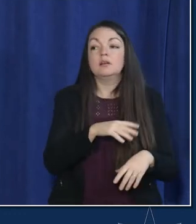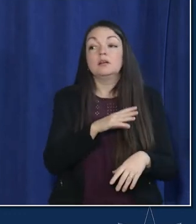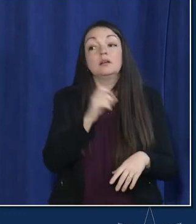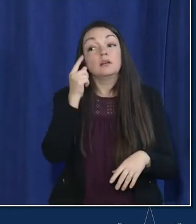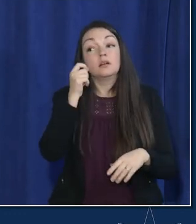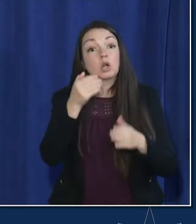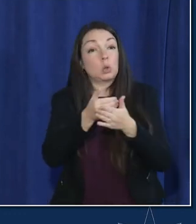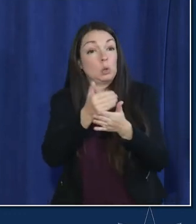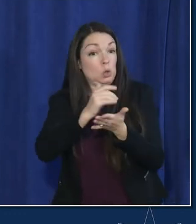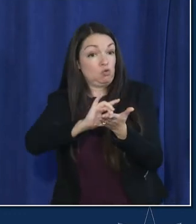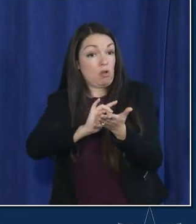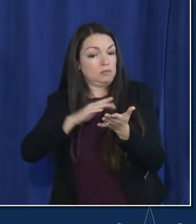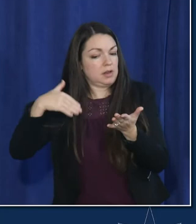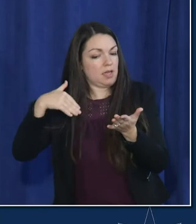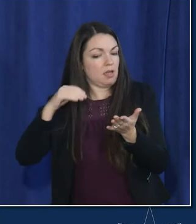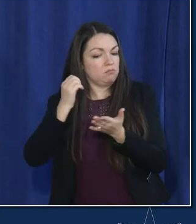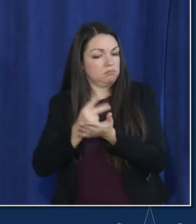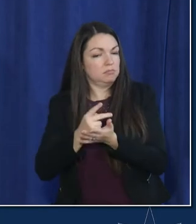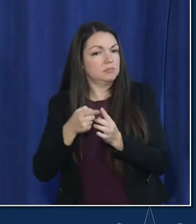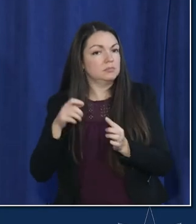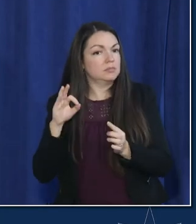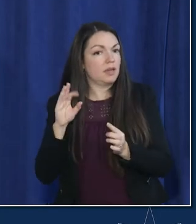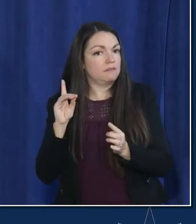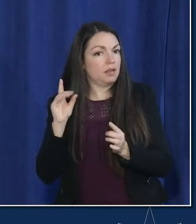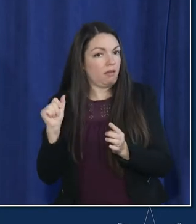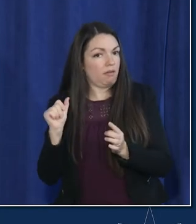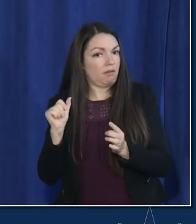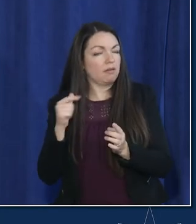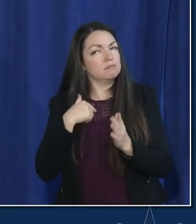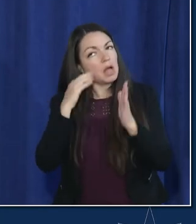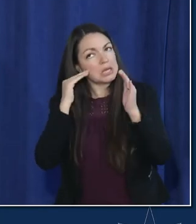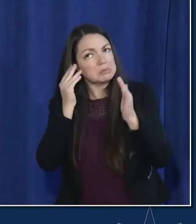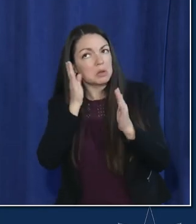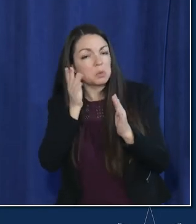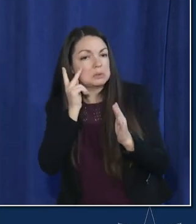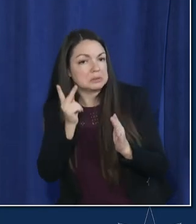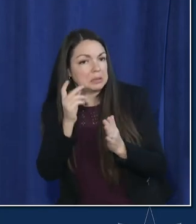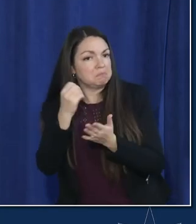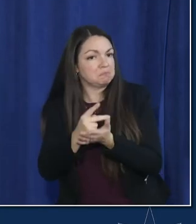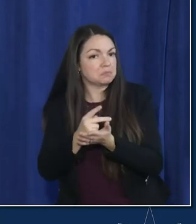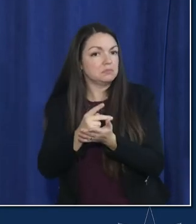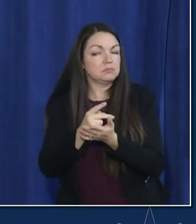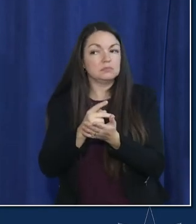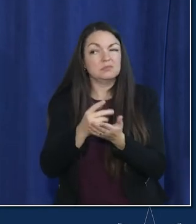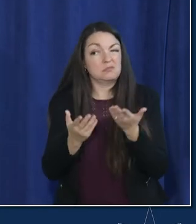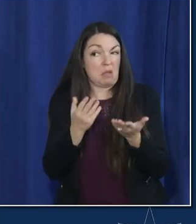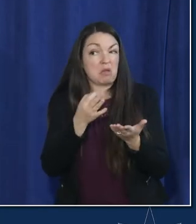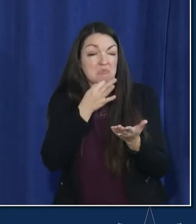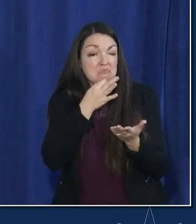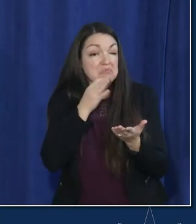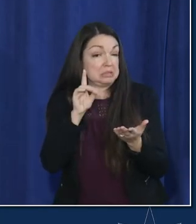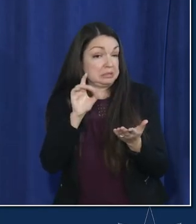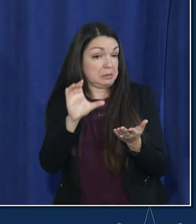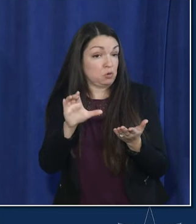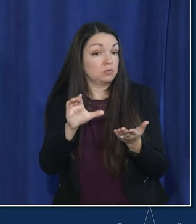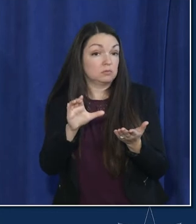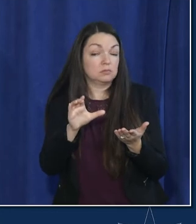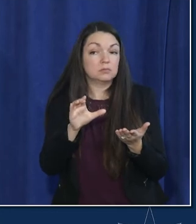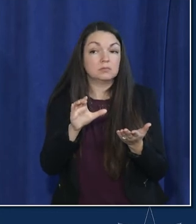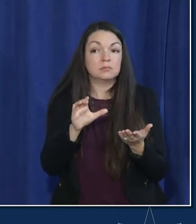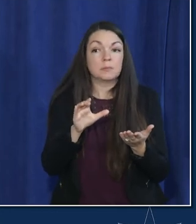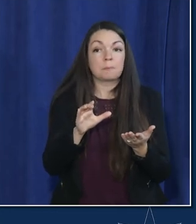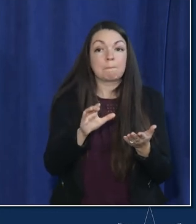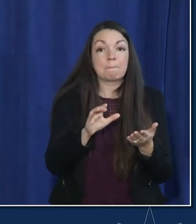approved yet from the fda but i am expecting to see approval from them um even in december most likely the